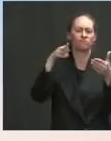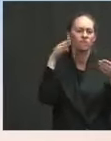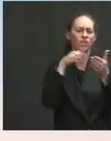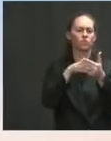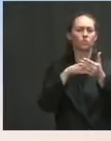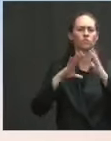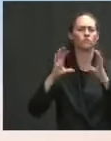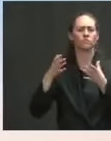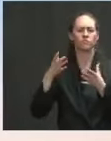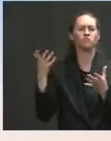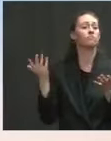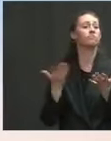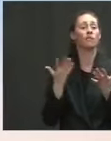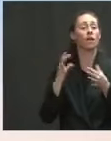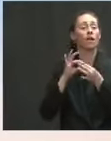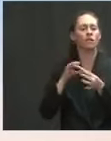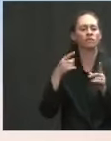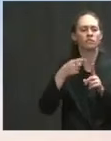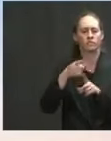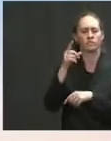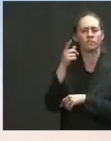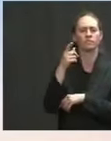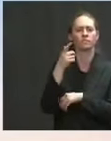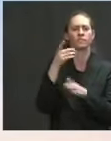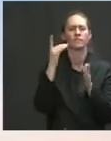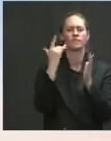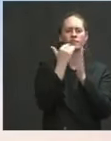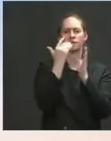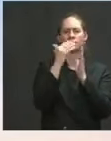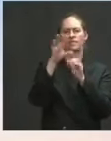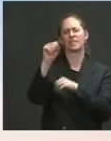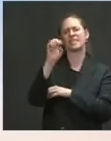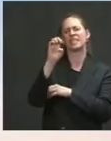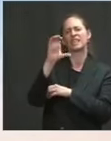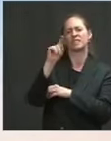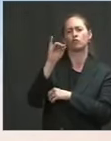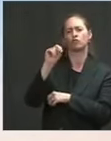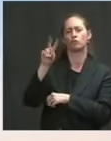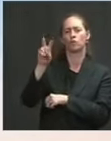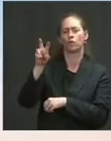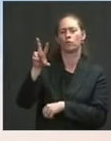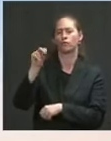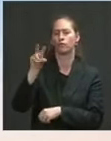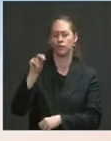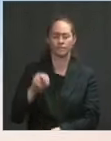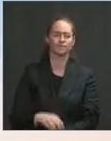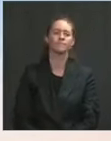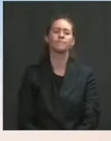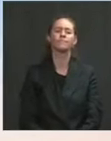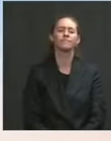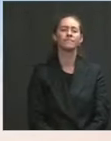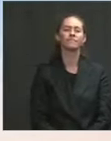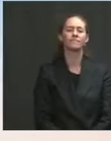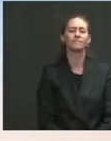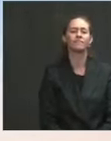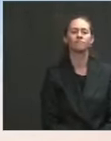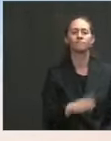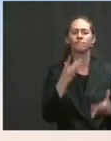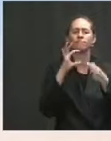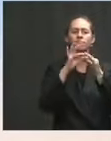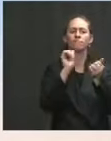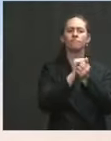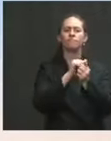Section 230 of the Communications Decency Act. He would like to see that particular aspect of the law ruled